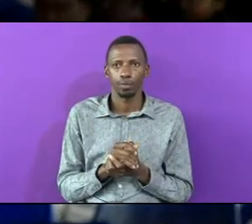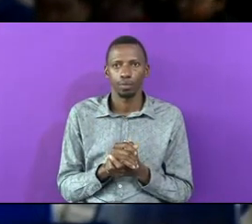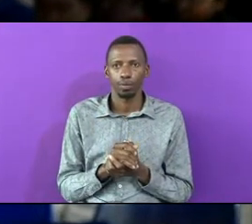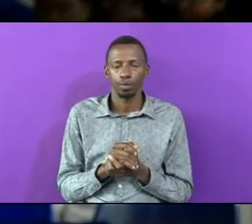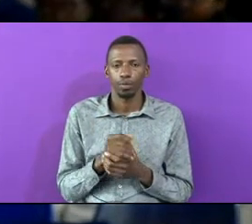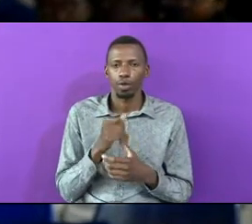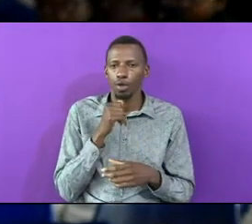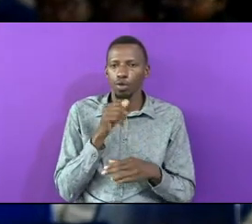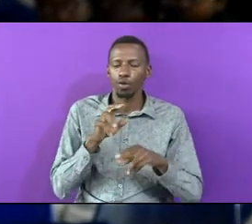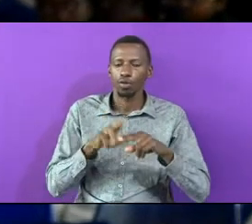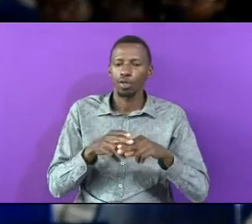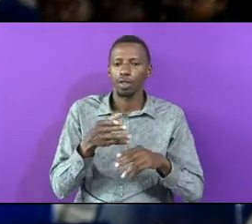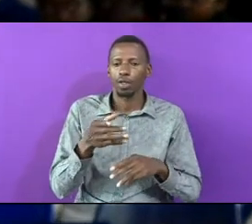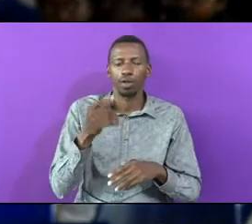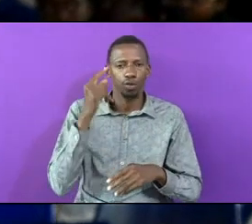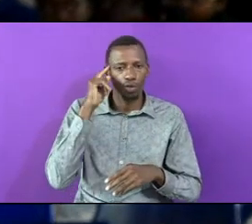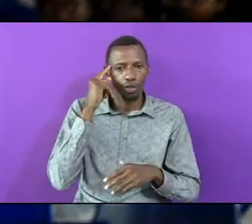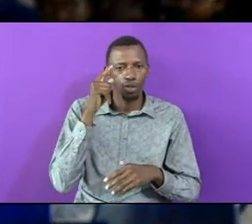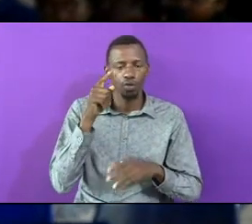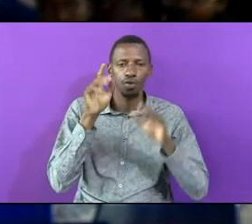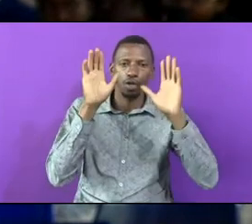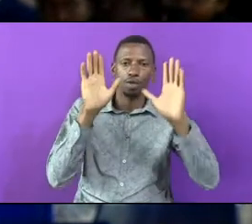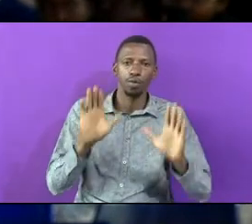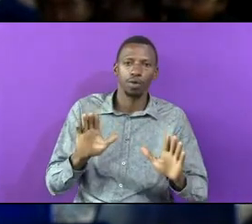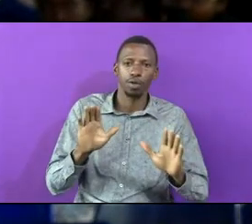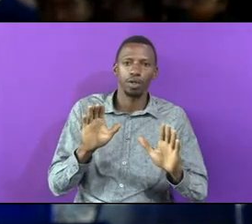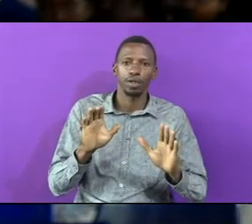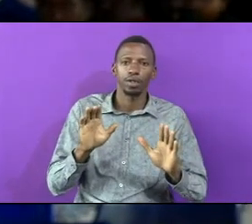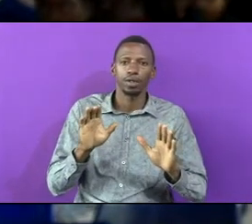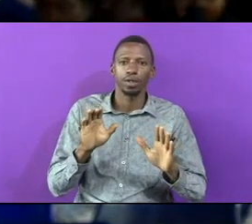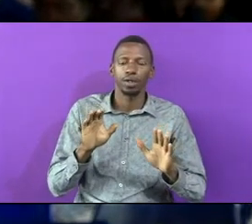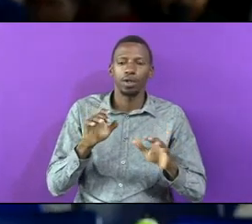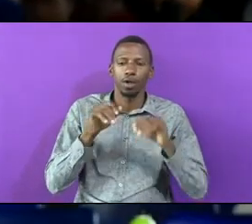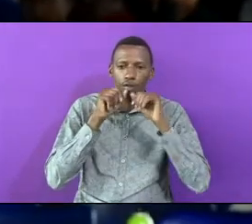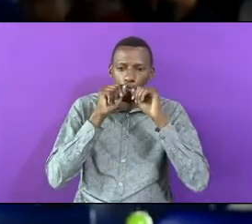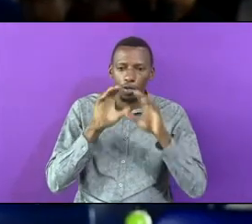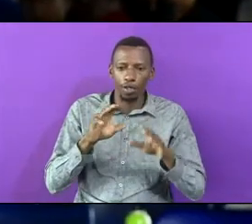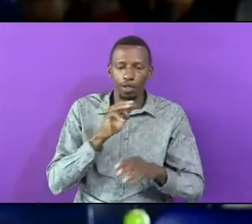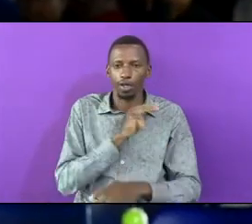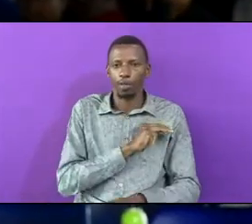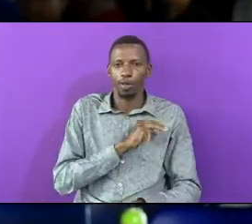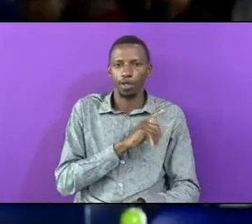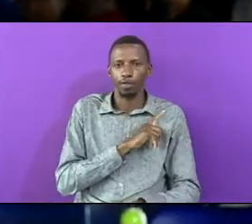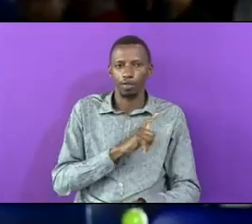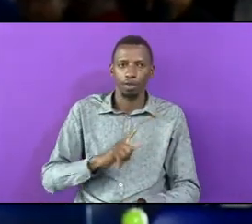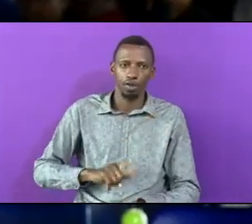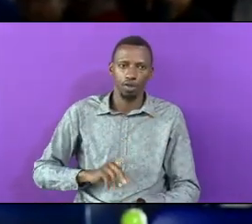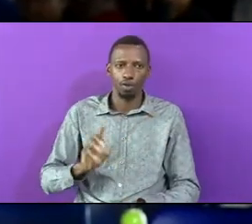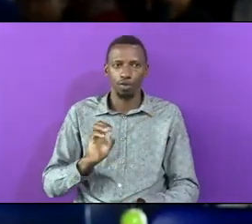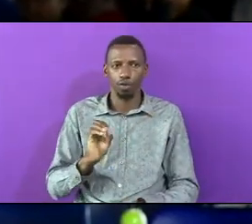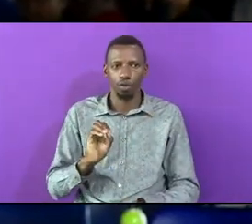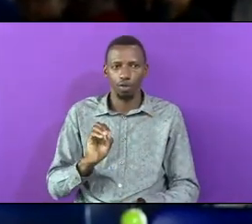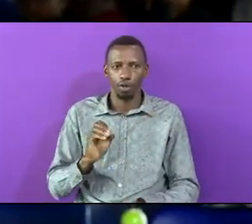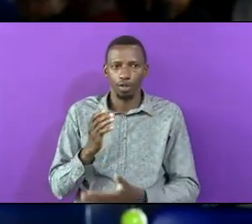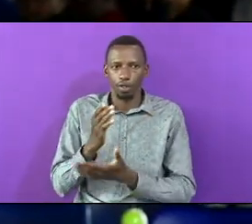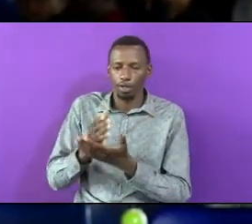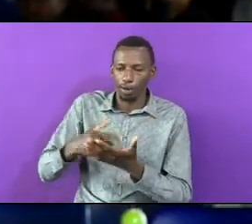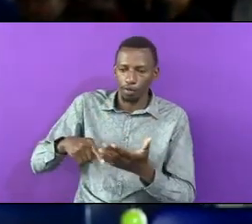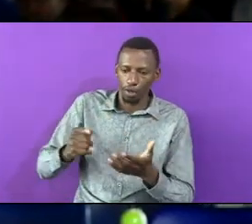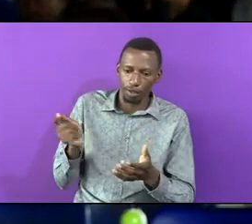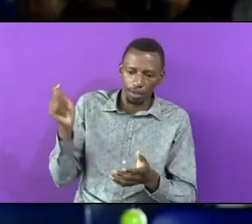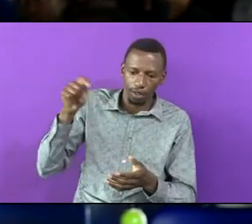Don't Sit There My Sister And You Think You Are Worthy Of The Blessings And The Lord Has Given You Some Of Us Came Into This City